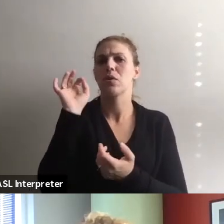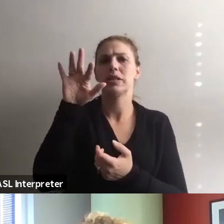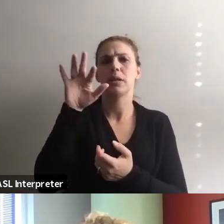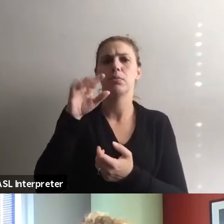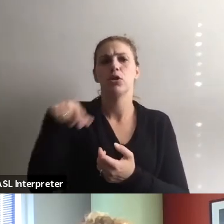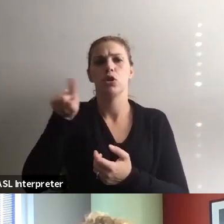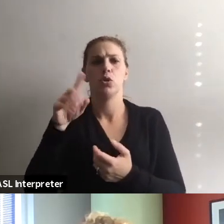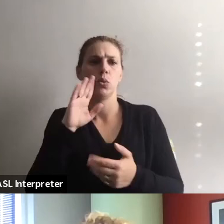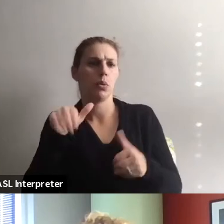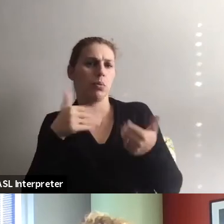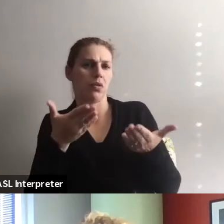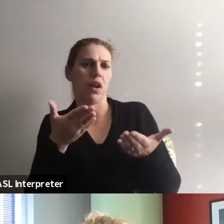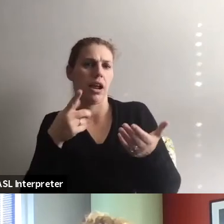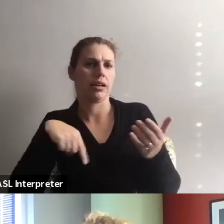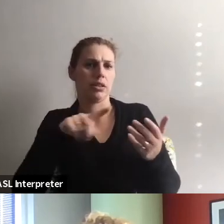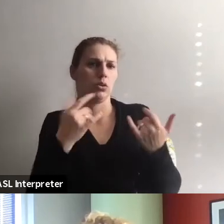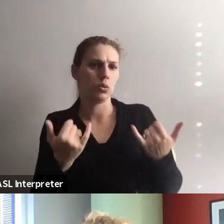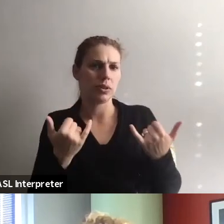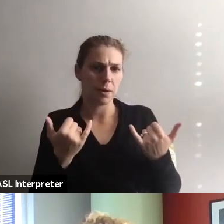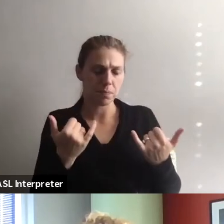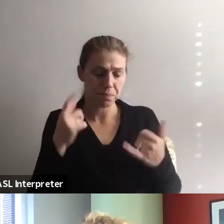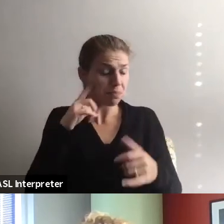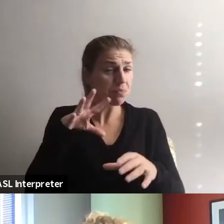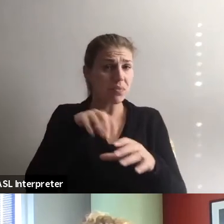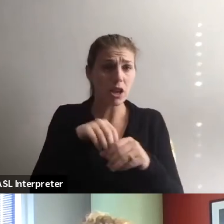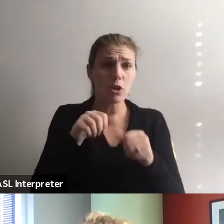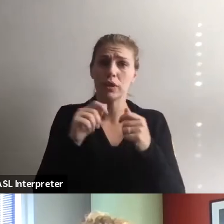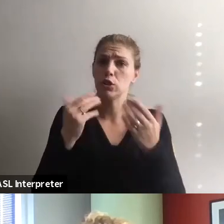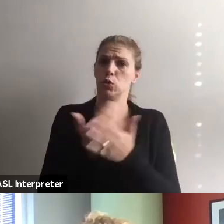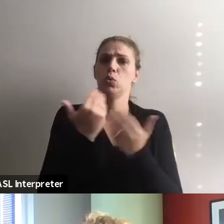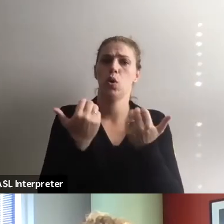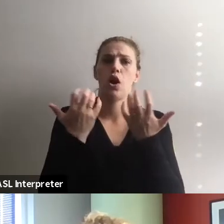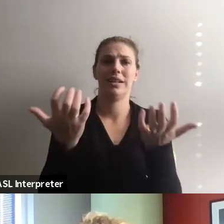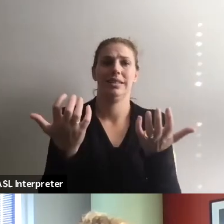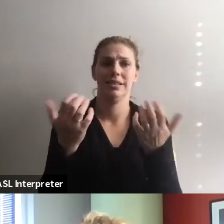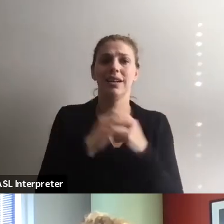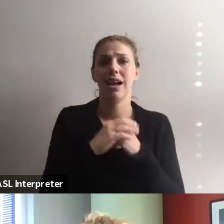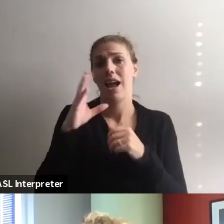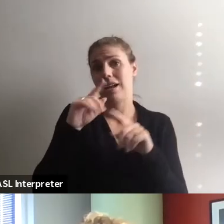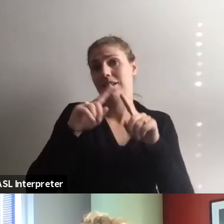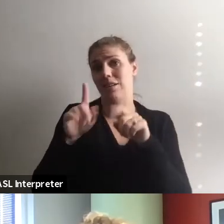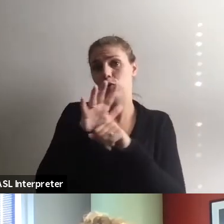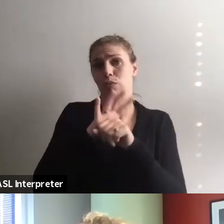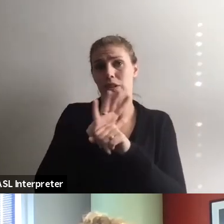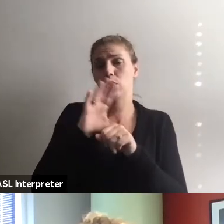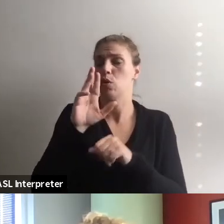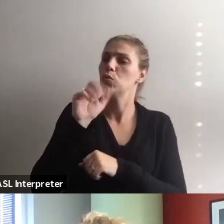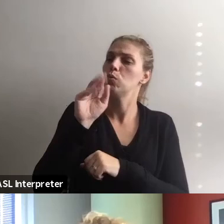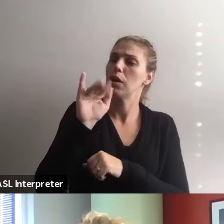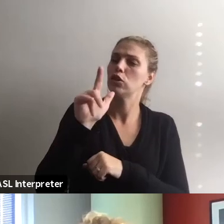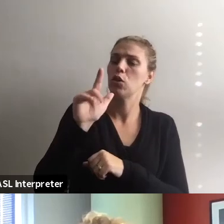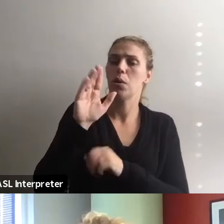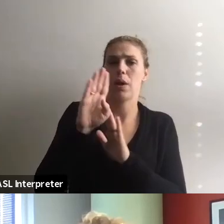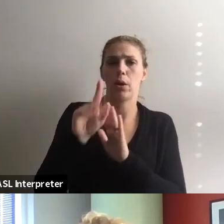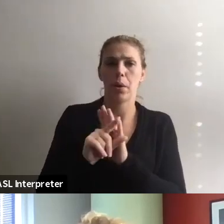you would provide the folks today for engaging with new audiences, particularly ones from different racial backgrounds? Yes,